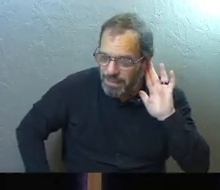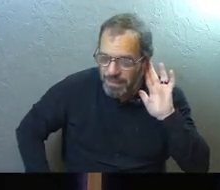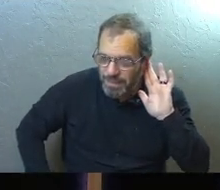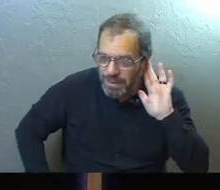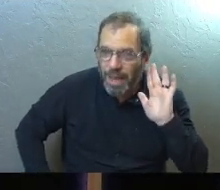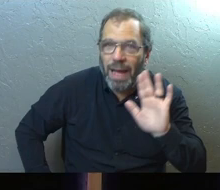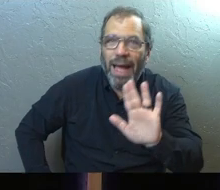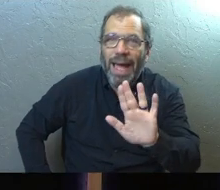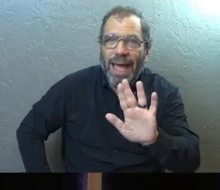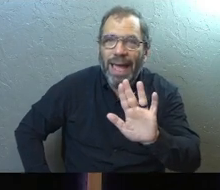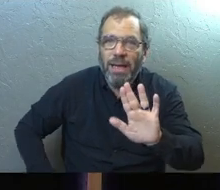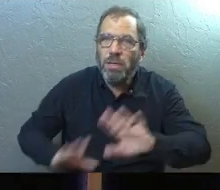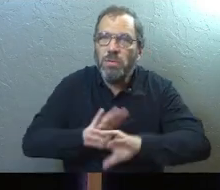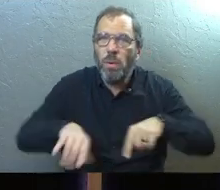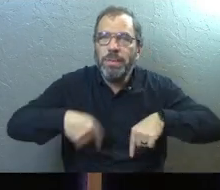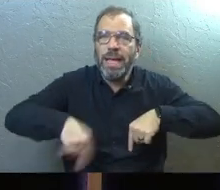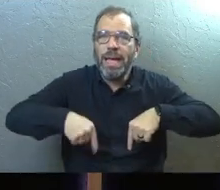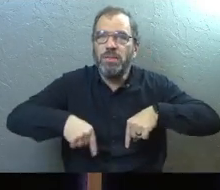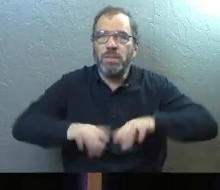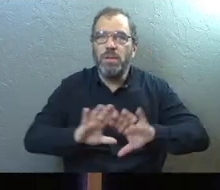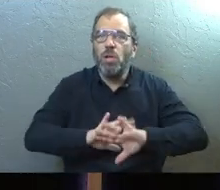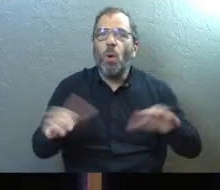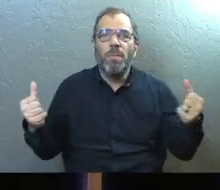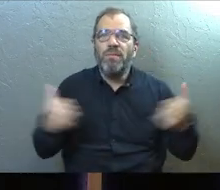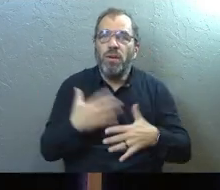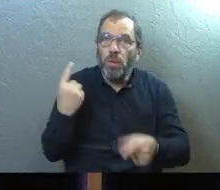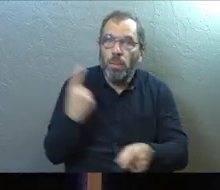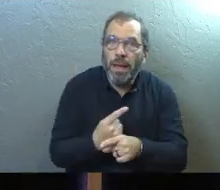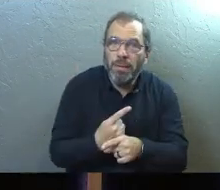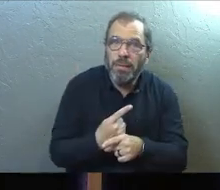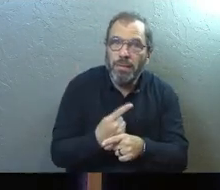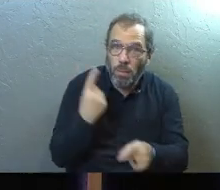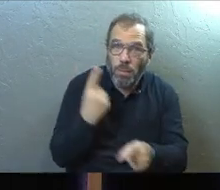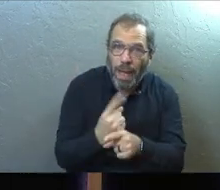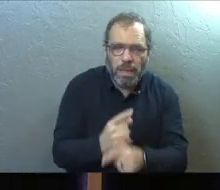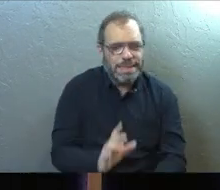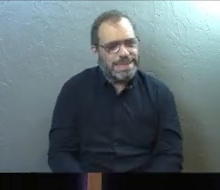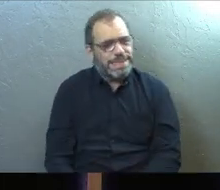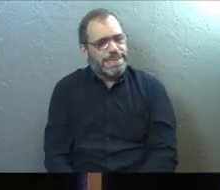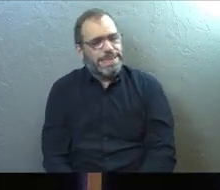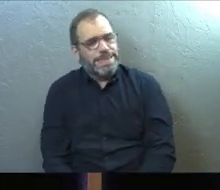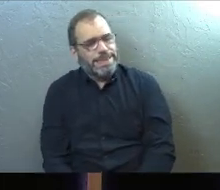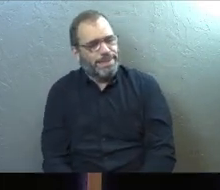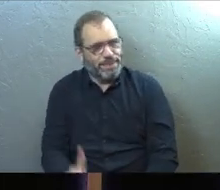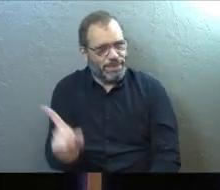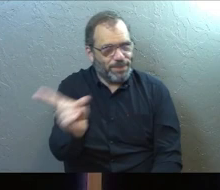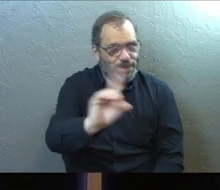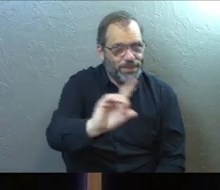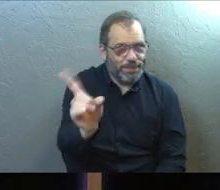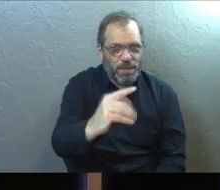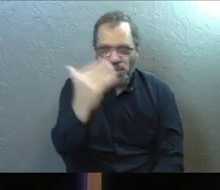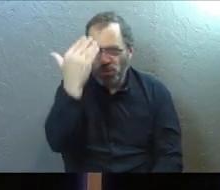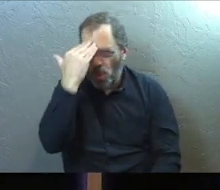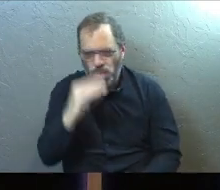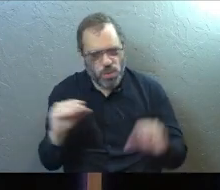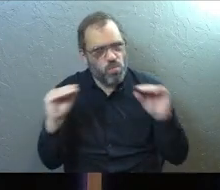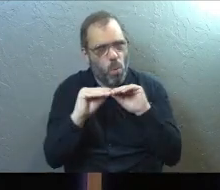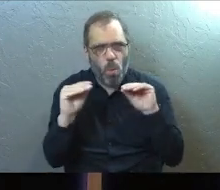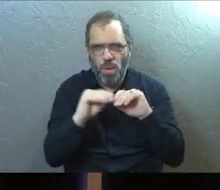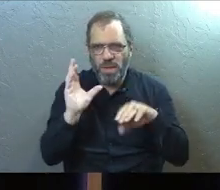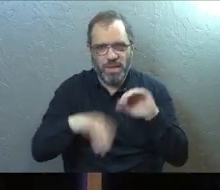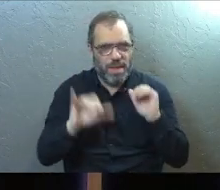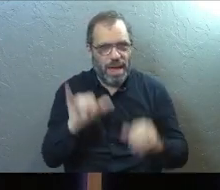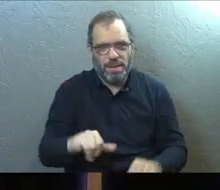Well, don't be anxious. Just don't be. That's it, right? Oh, but it's not it. And we know that it's not it.